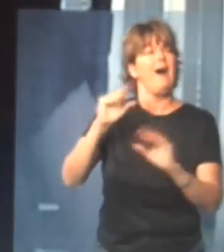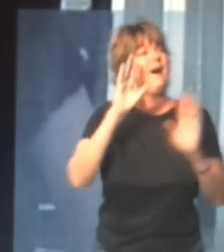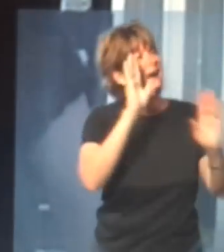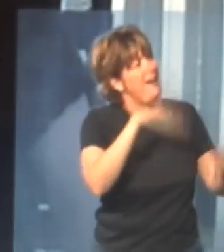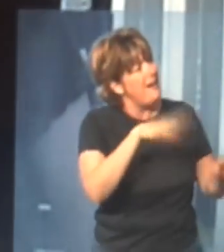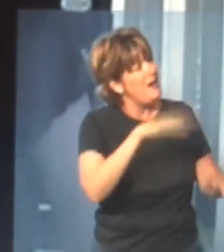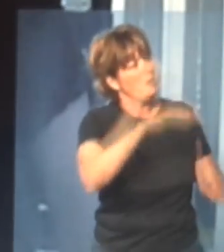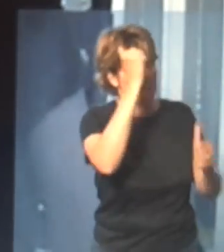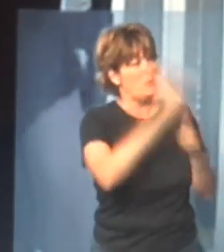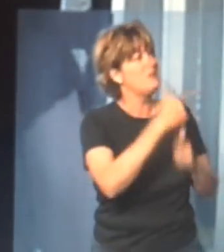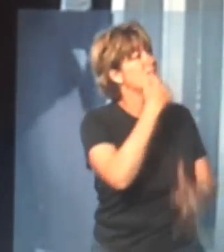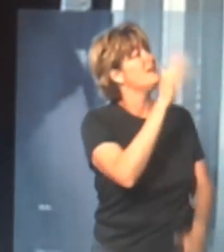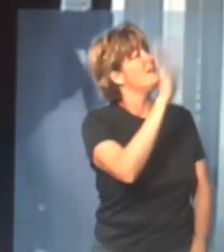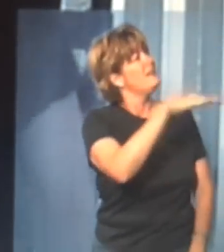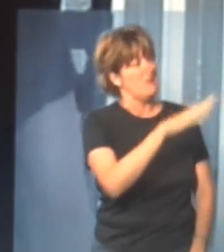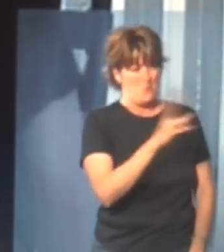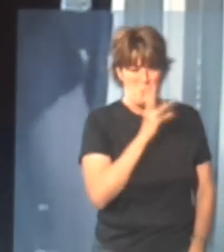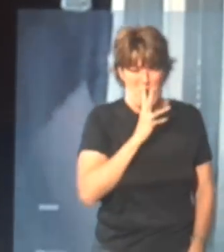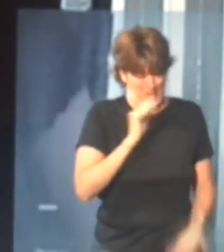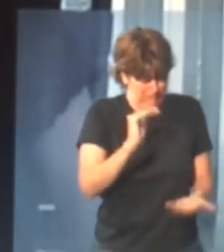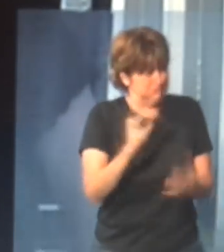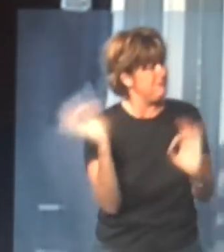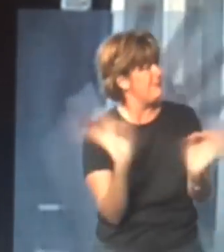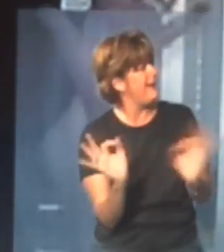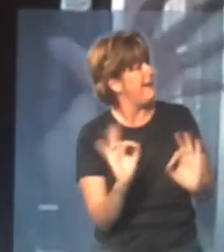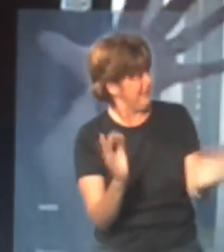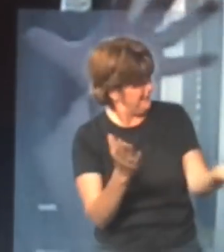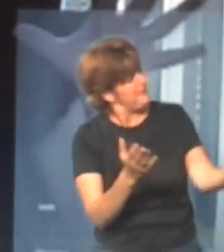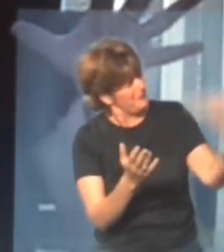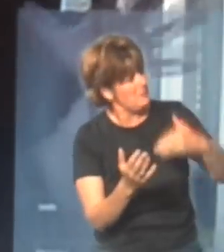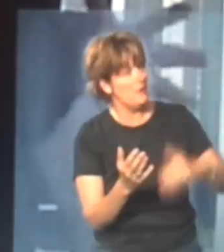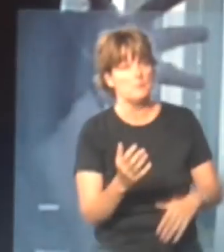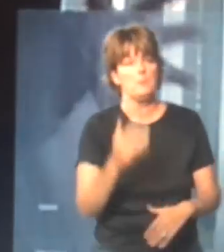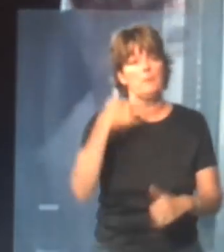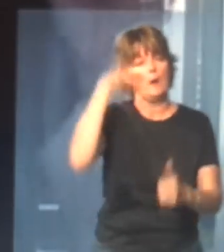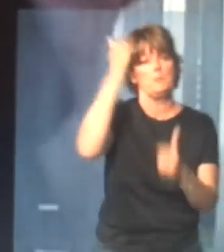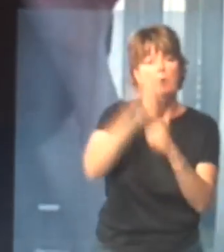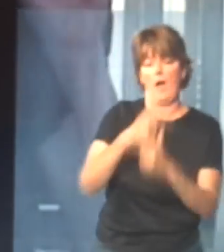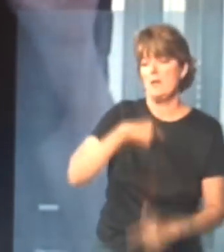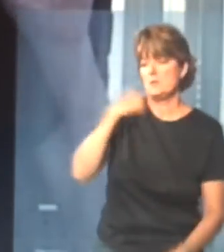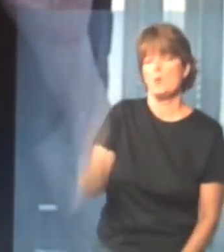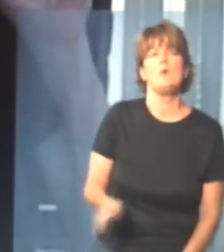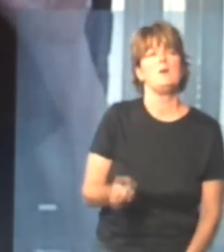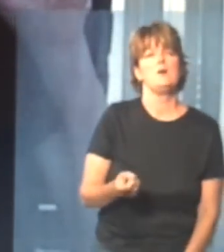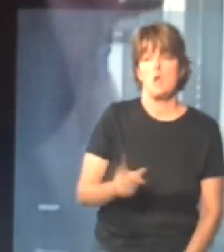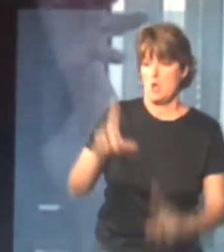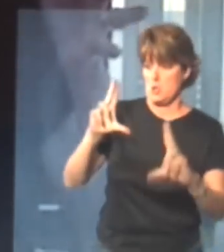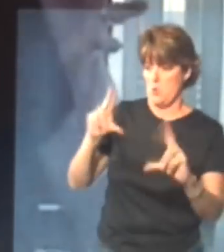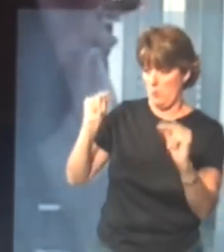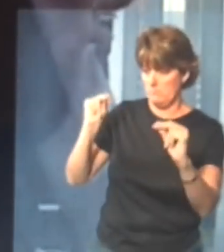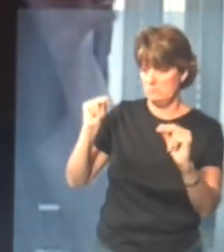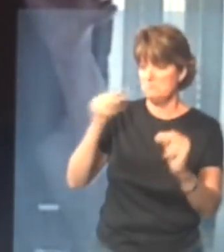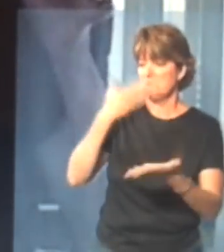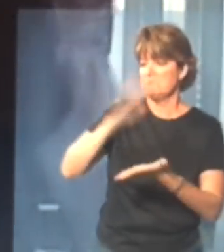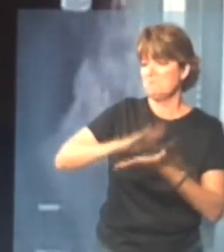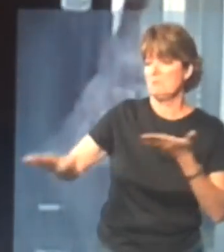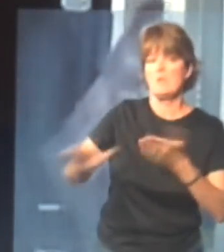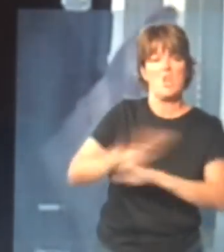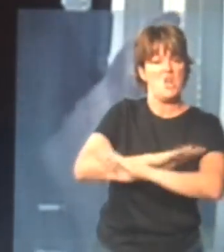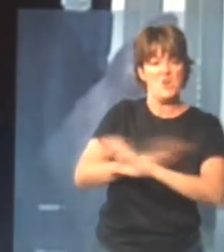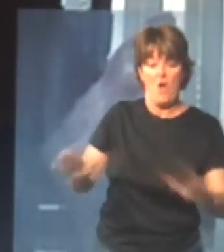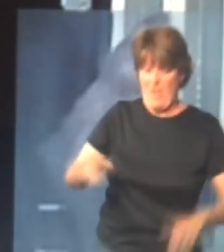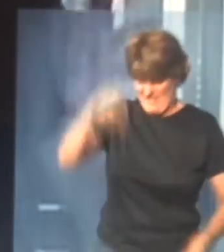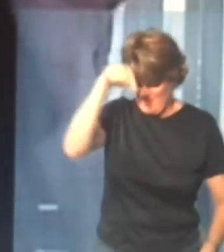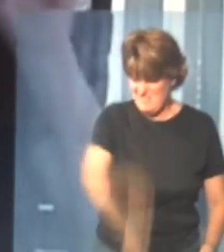brother's going, look, Mary, the water's going up to my ankle, I said, Bobby, that's my brother, no, I could not